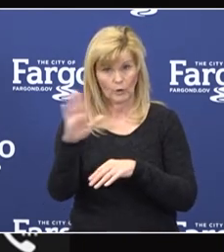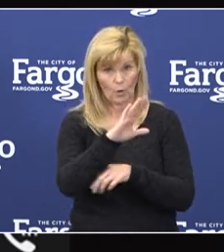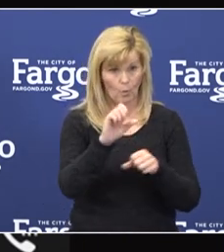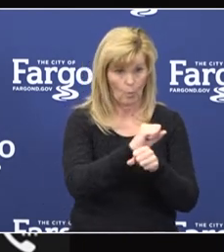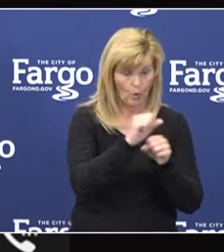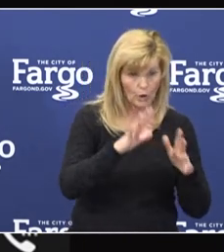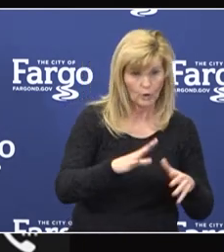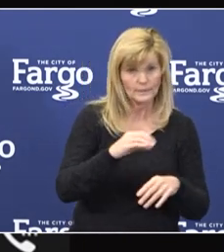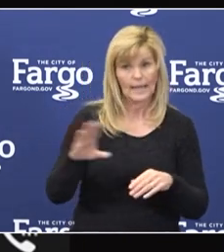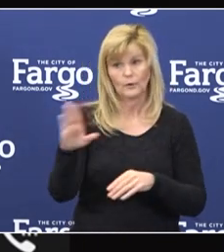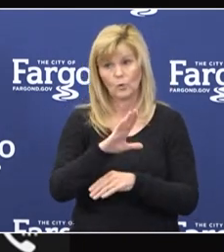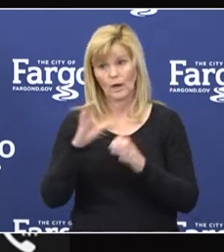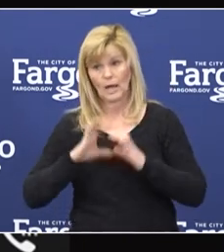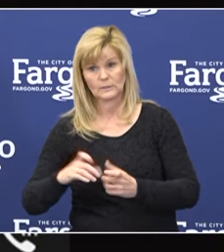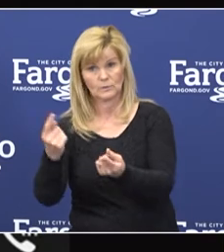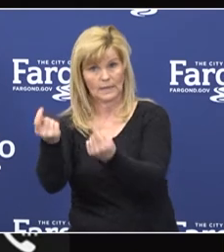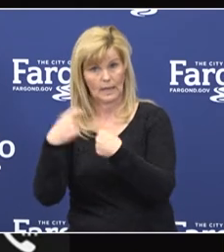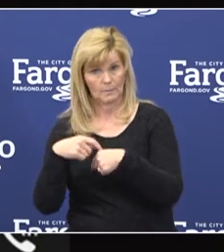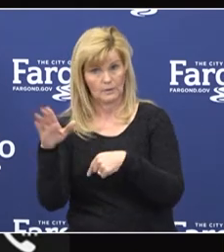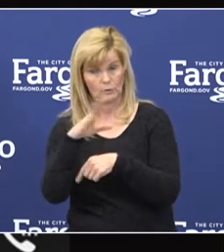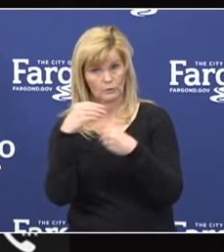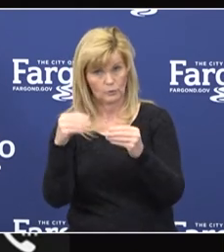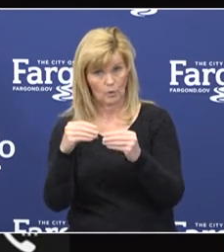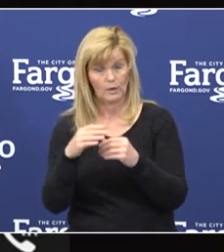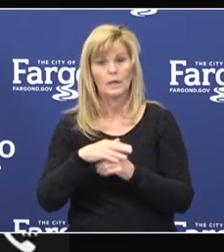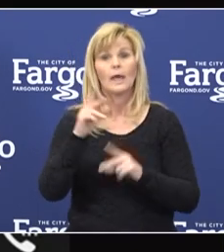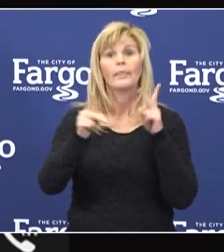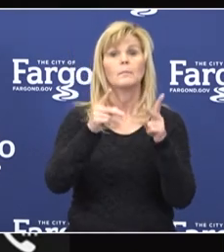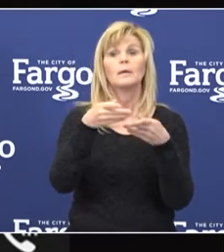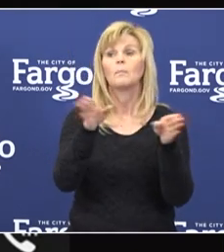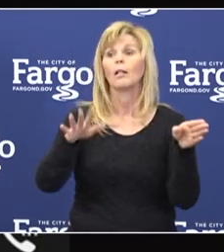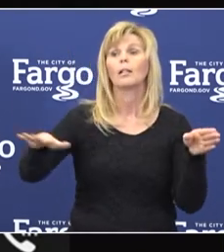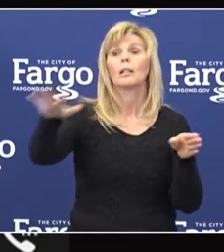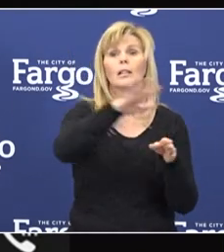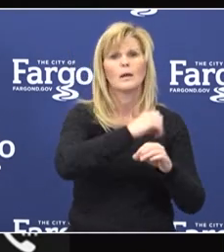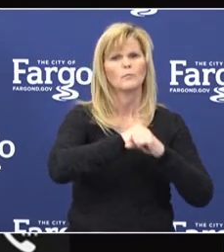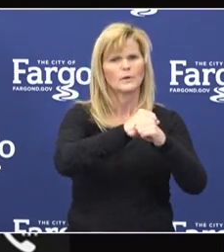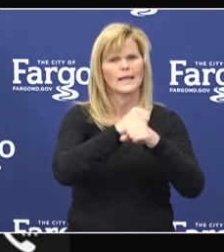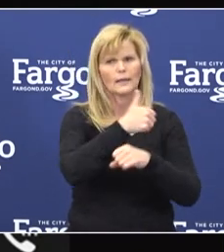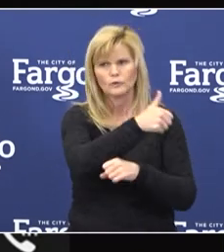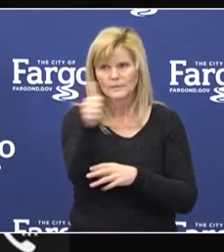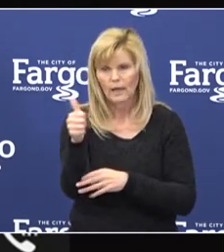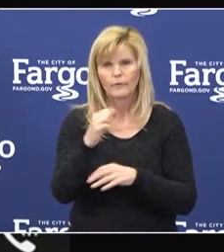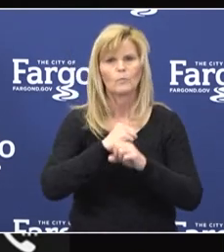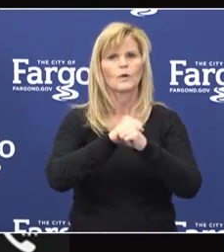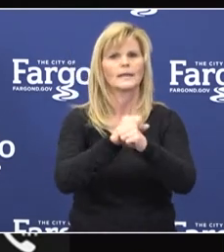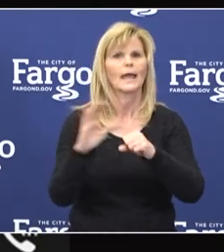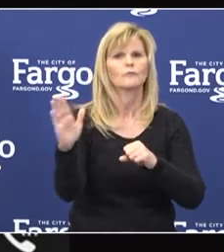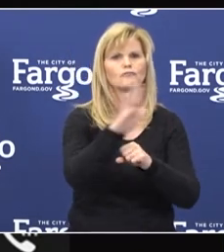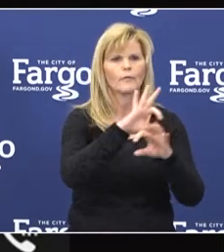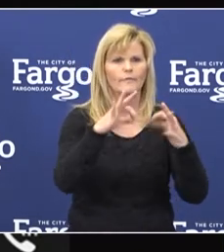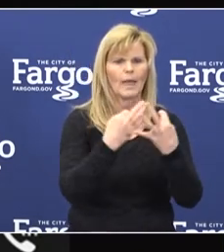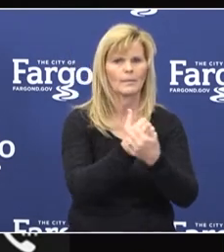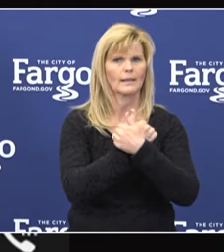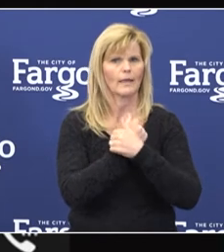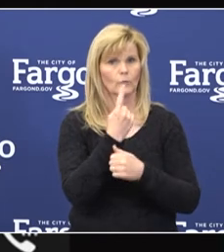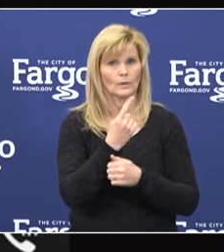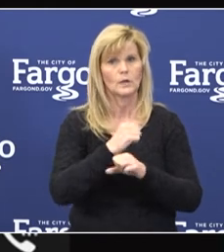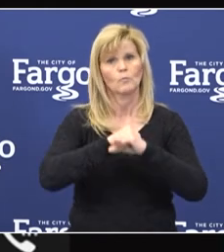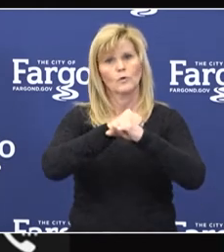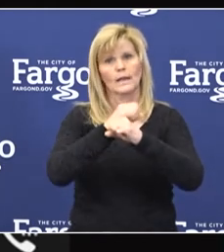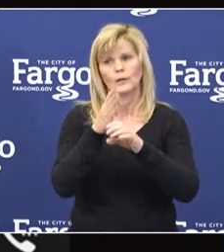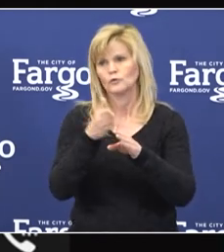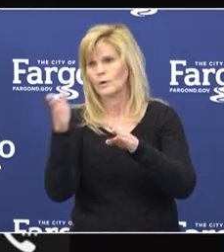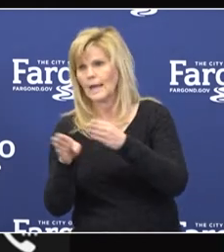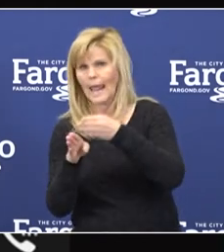customers. To the public, protect yourselves, protect your loved ones, and protect your neighbors and friends.